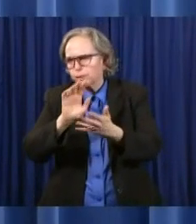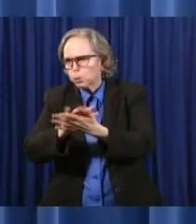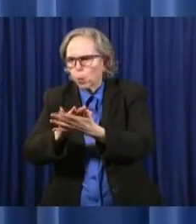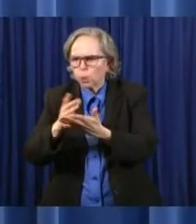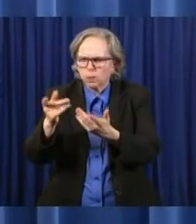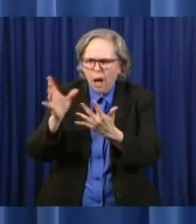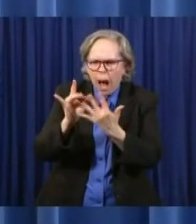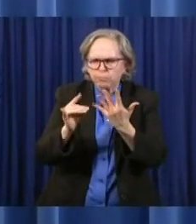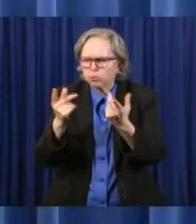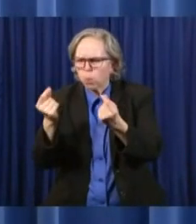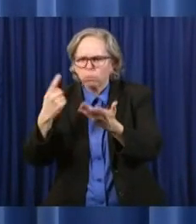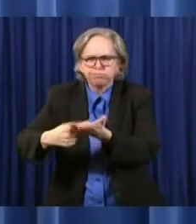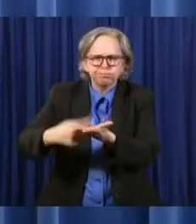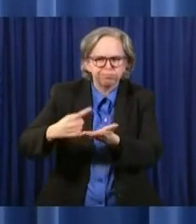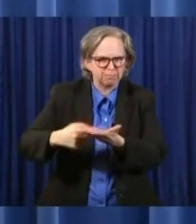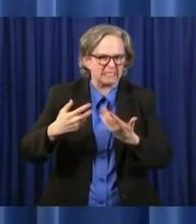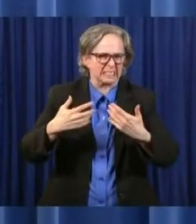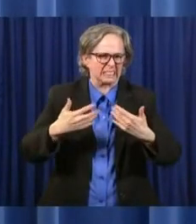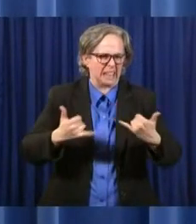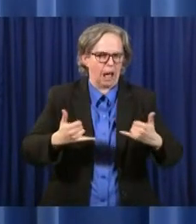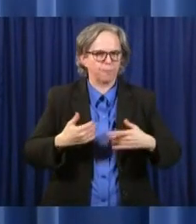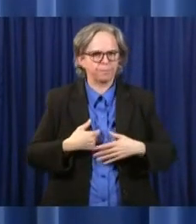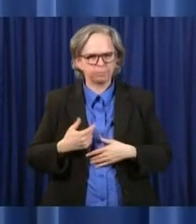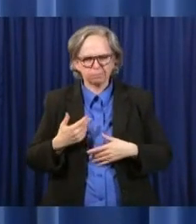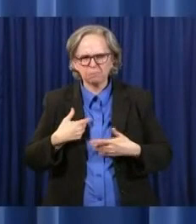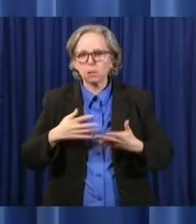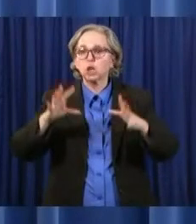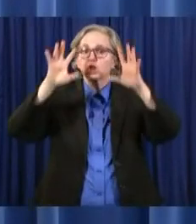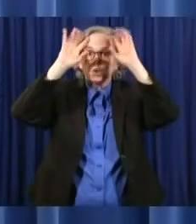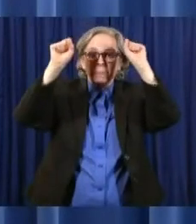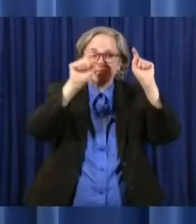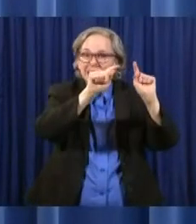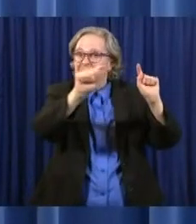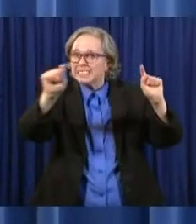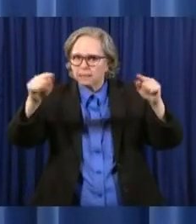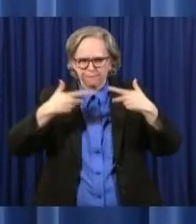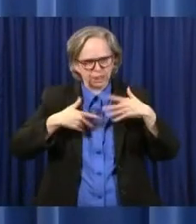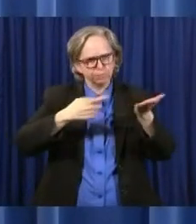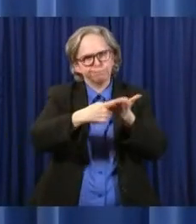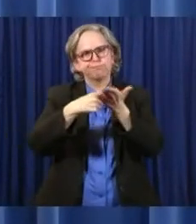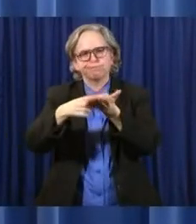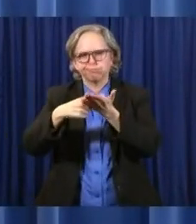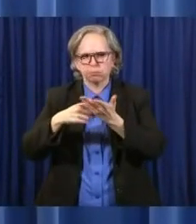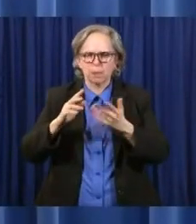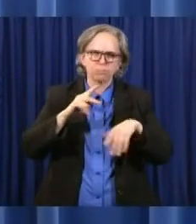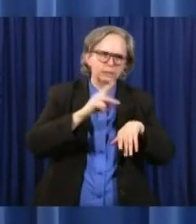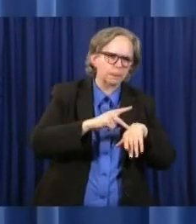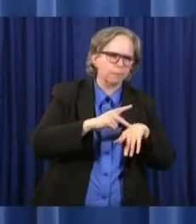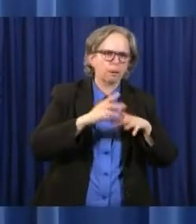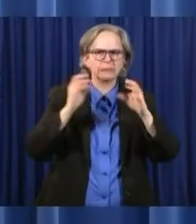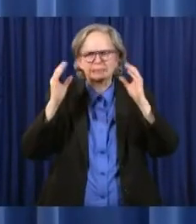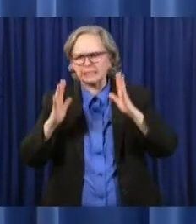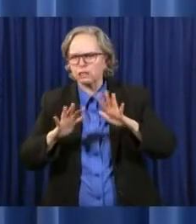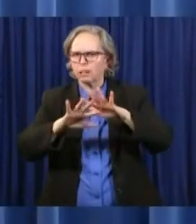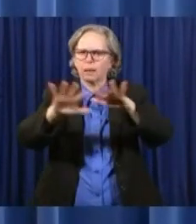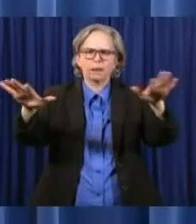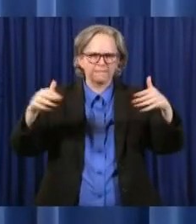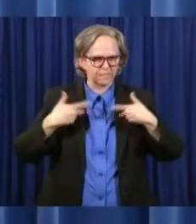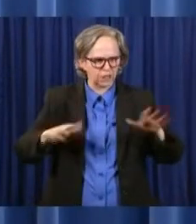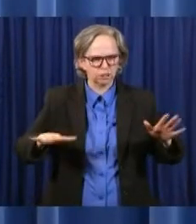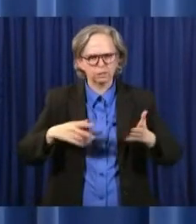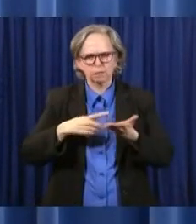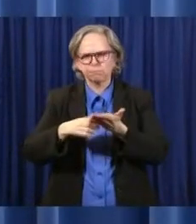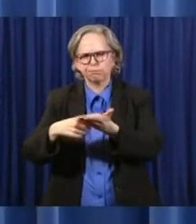held had with superintendents. are all and principals and teachers. are all looking at different